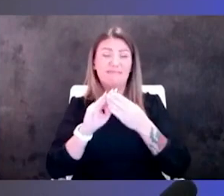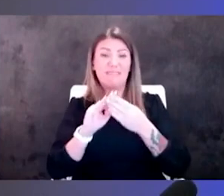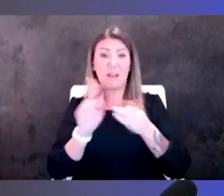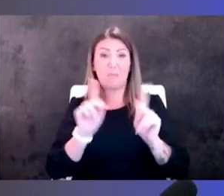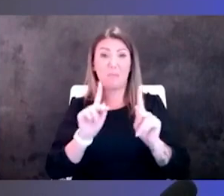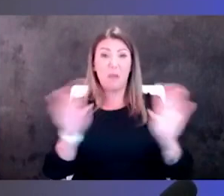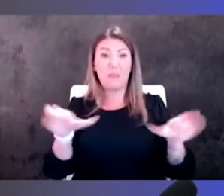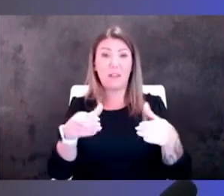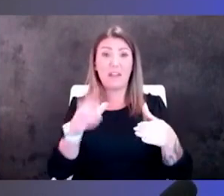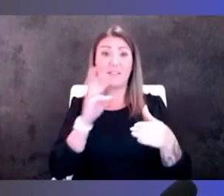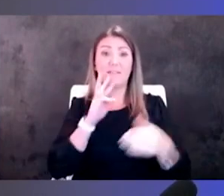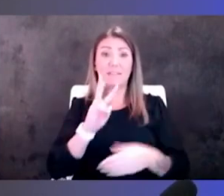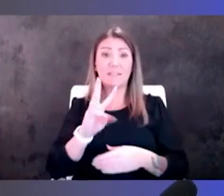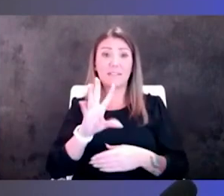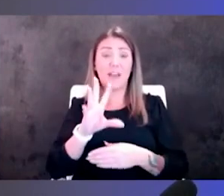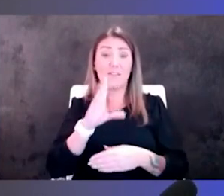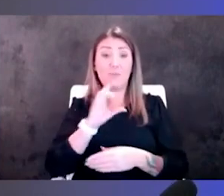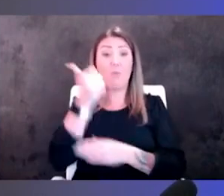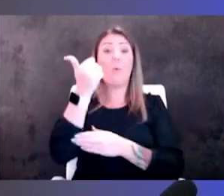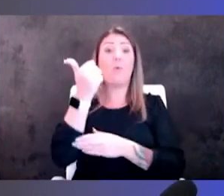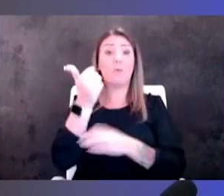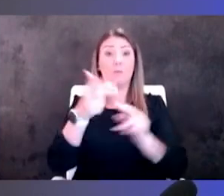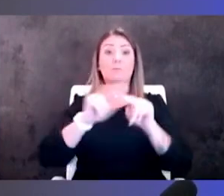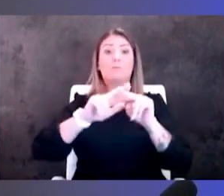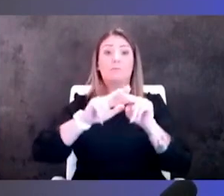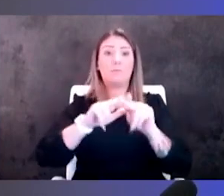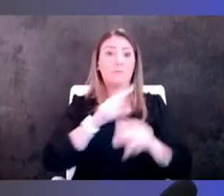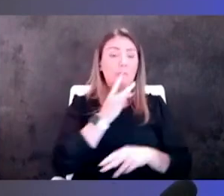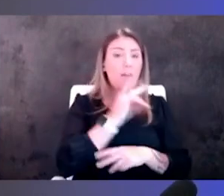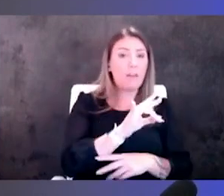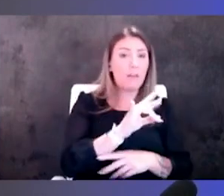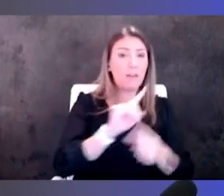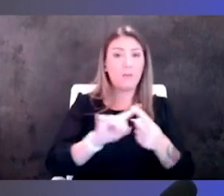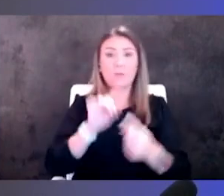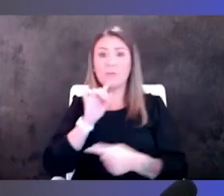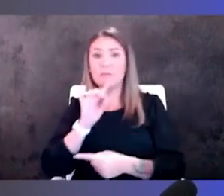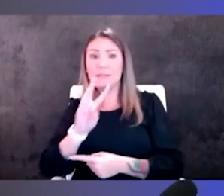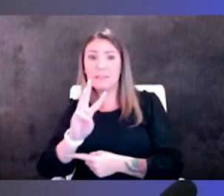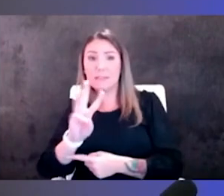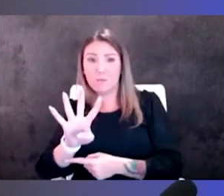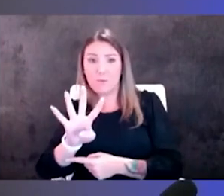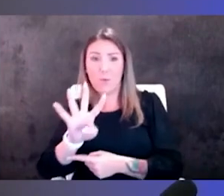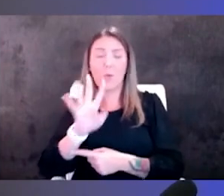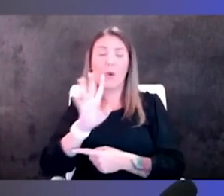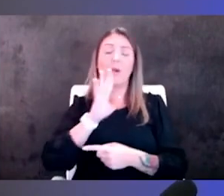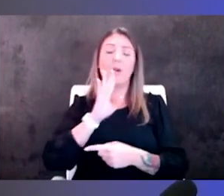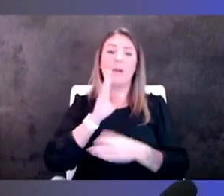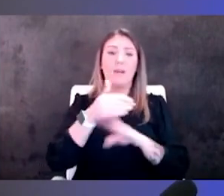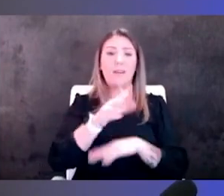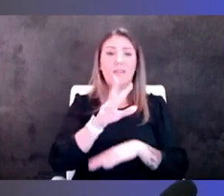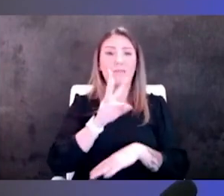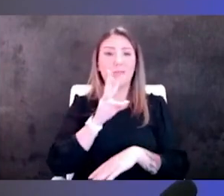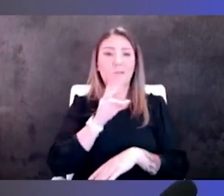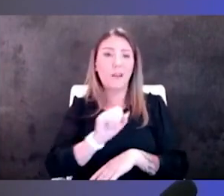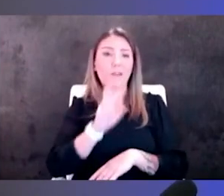increasing faster than that age 18 to 64 and we know after age 65 you tend to utilize health services a little